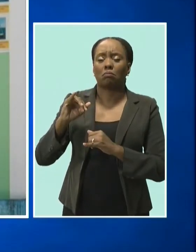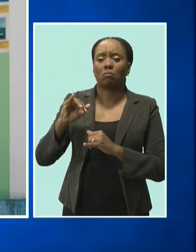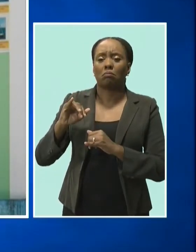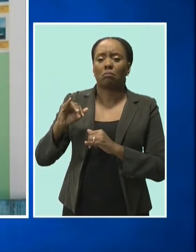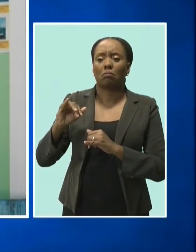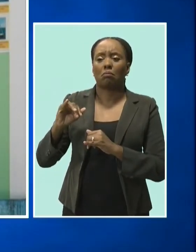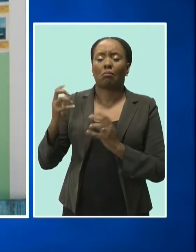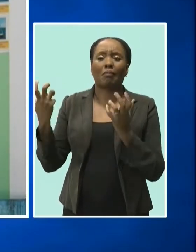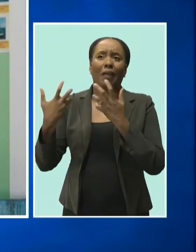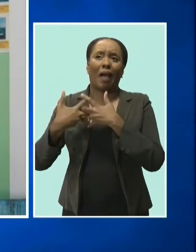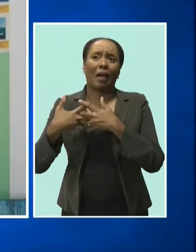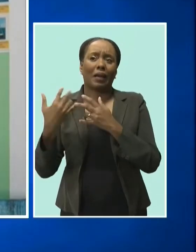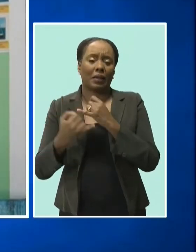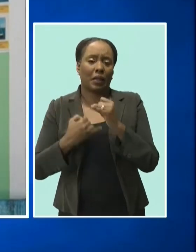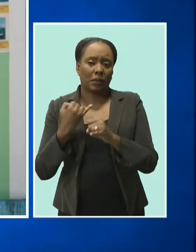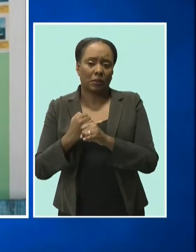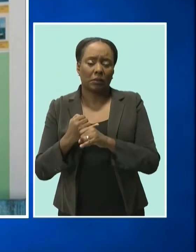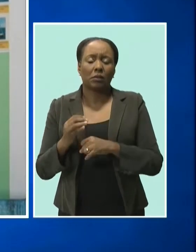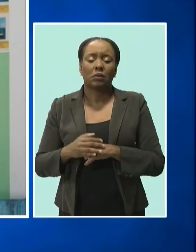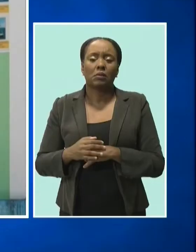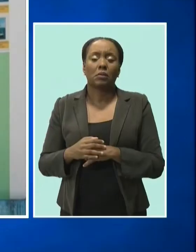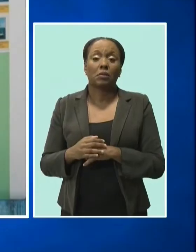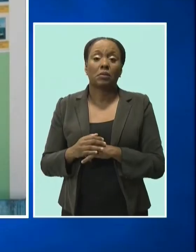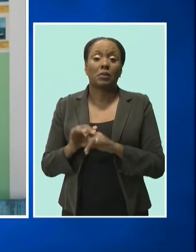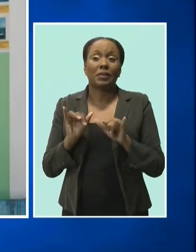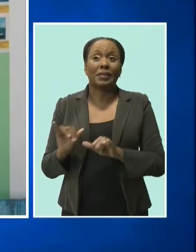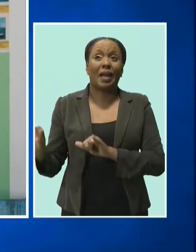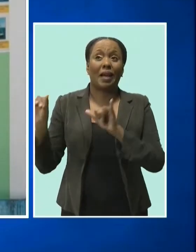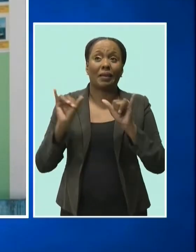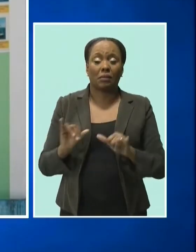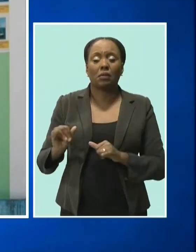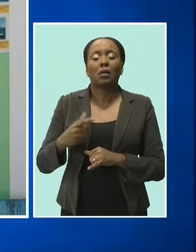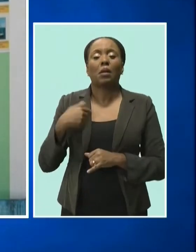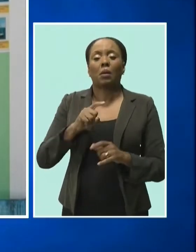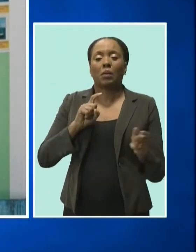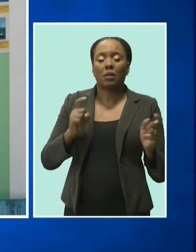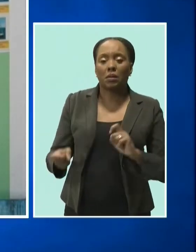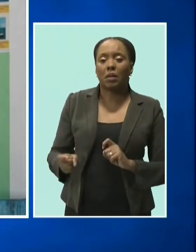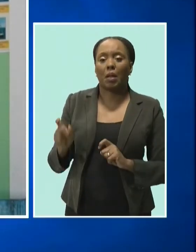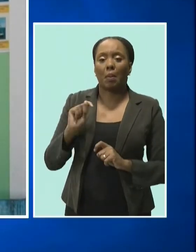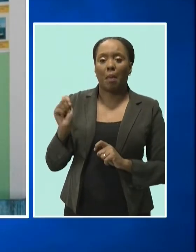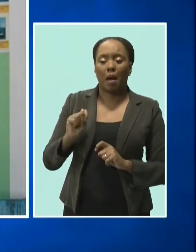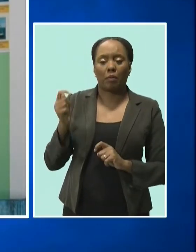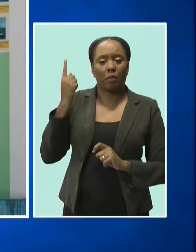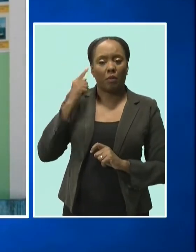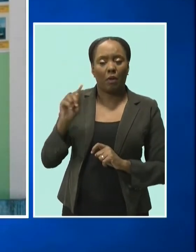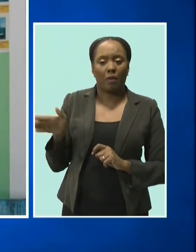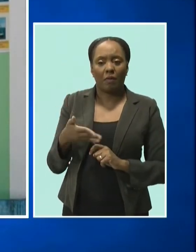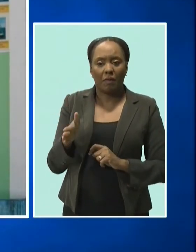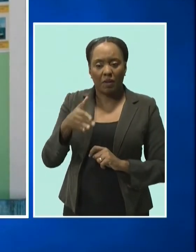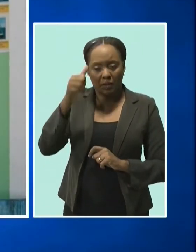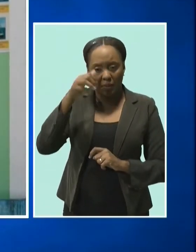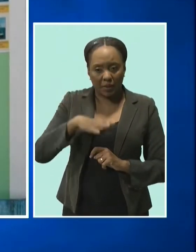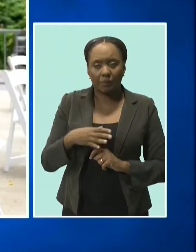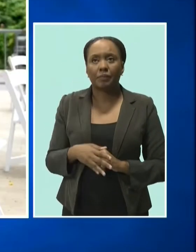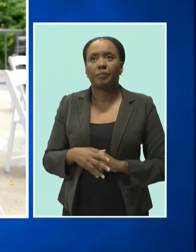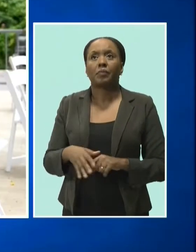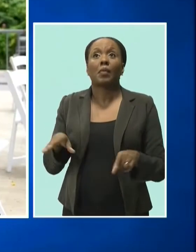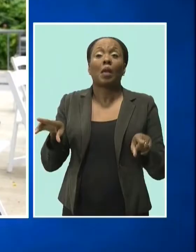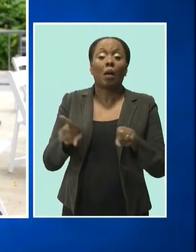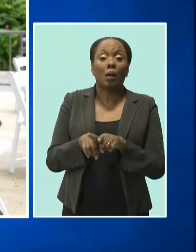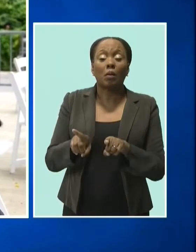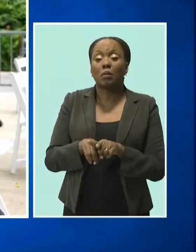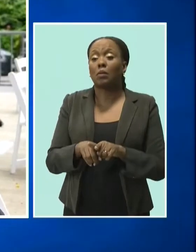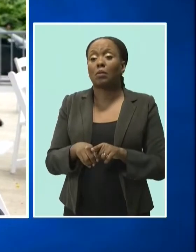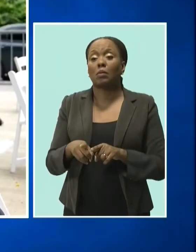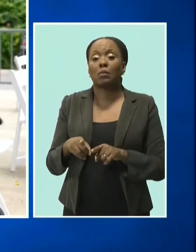for the fishermen over there. We've also made sure that there is wheelchair access here because all the markets must be disabled friendly.